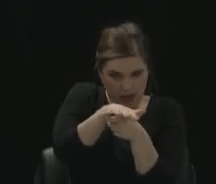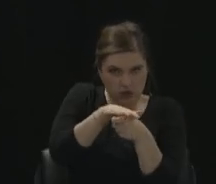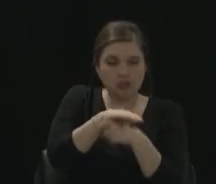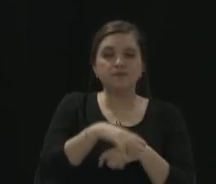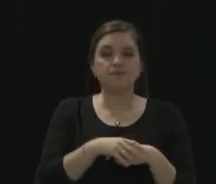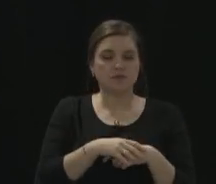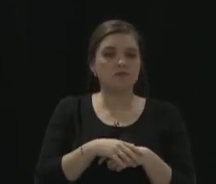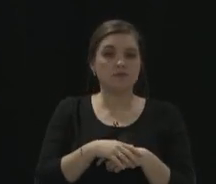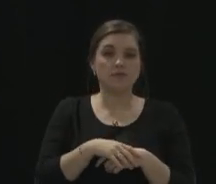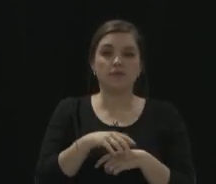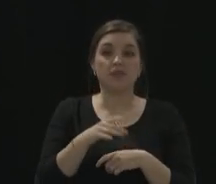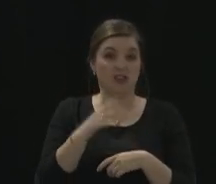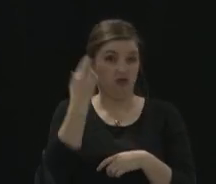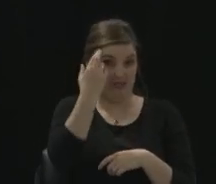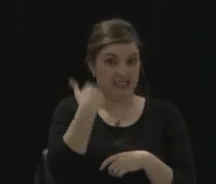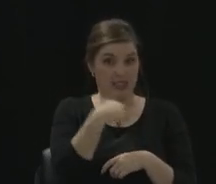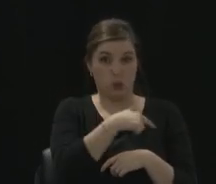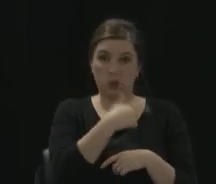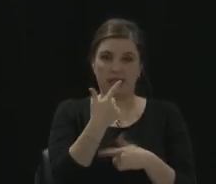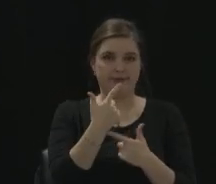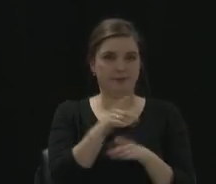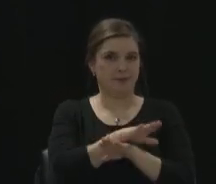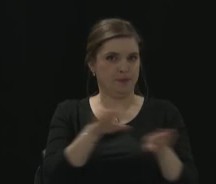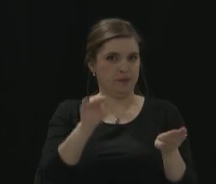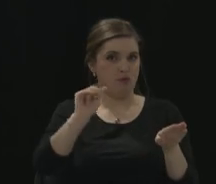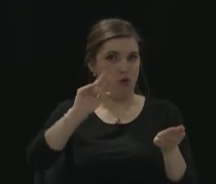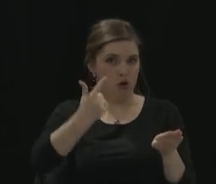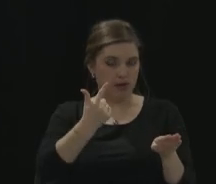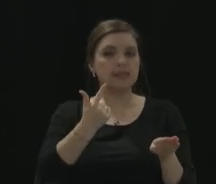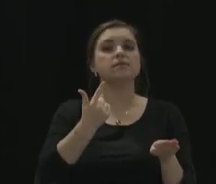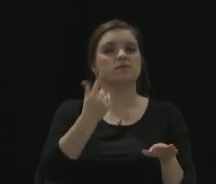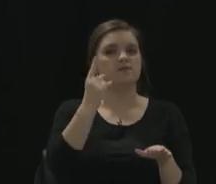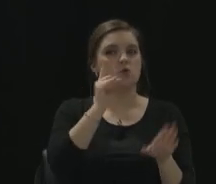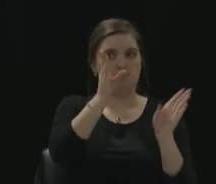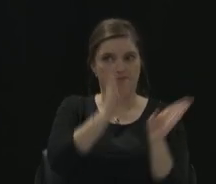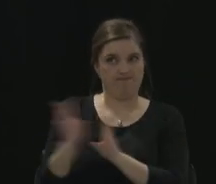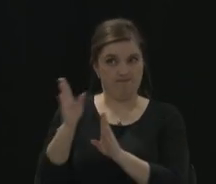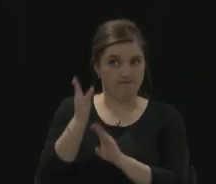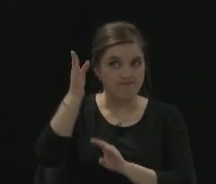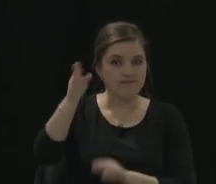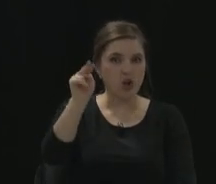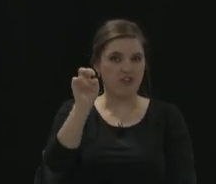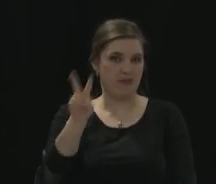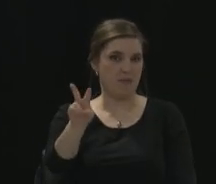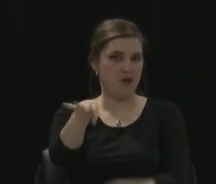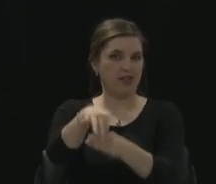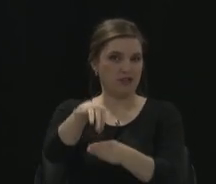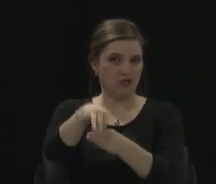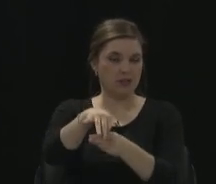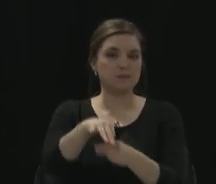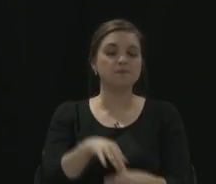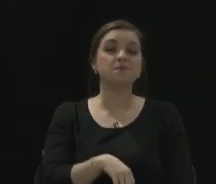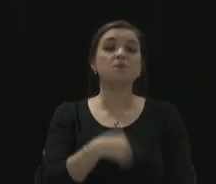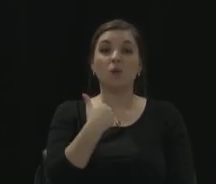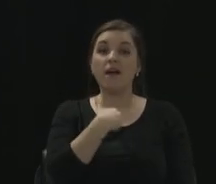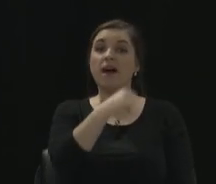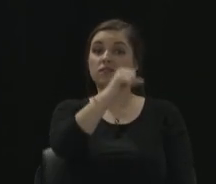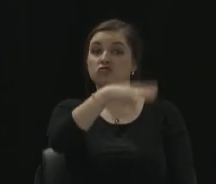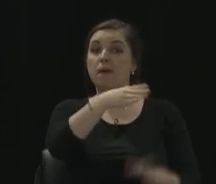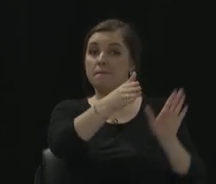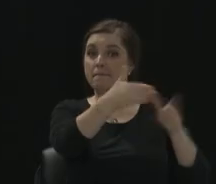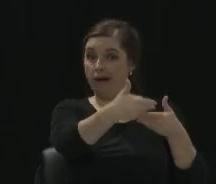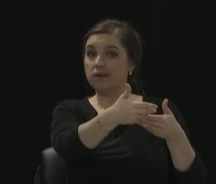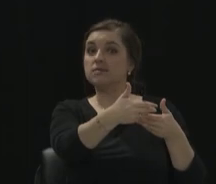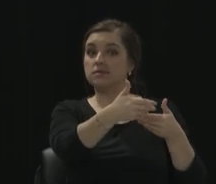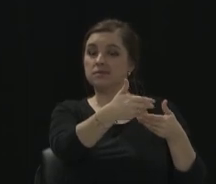for any November elections and anything coming up. Right. We do have the drop boxes. That's always